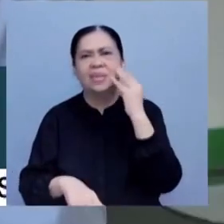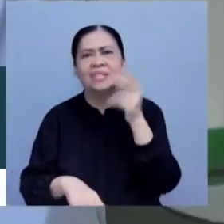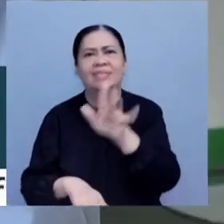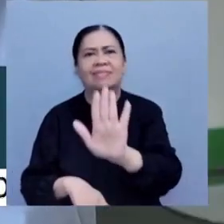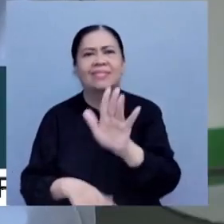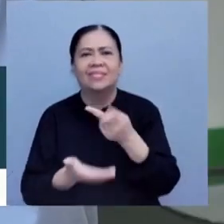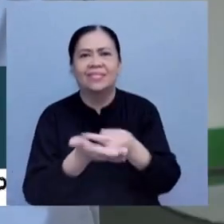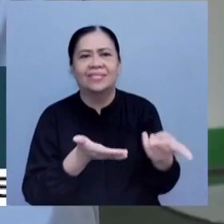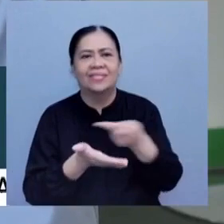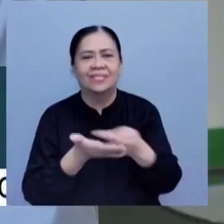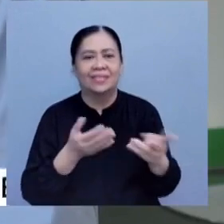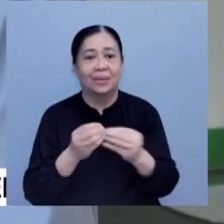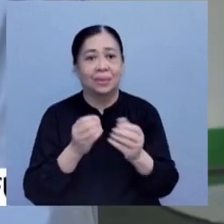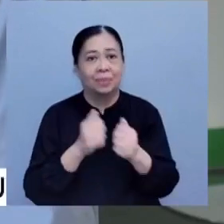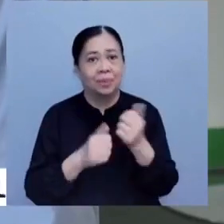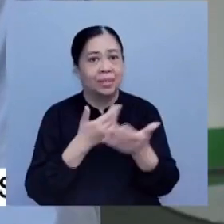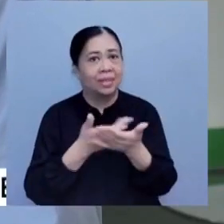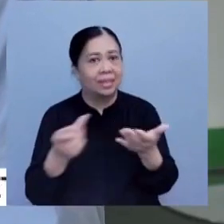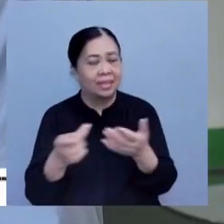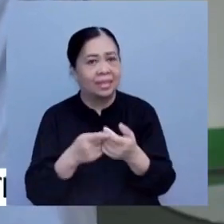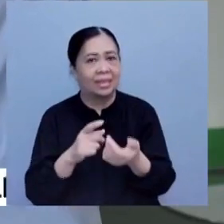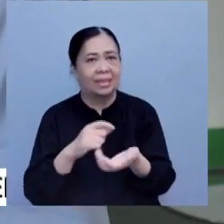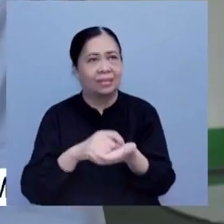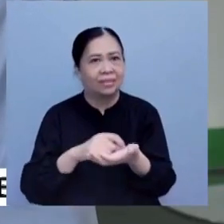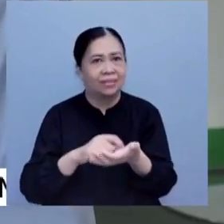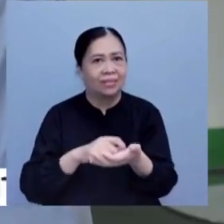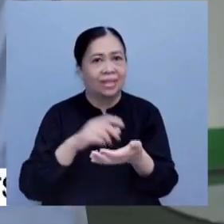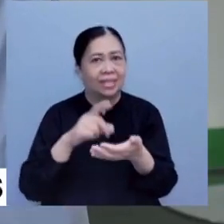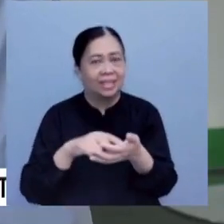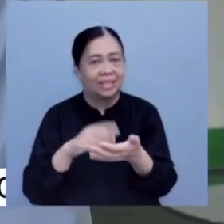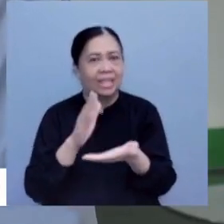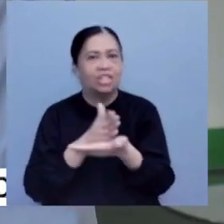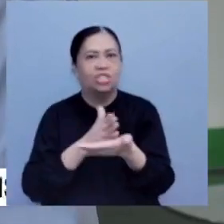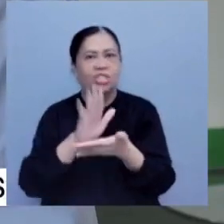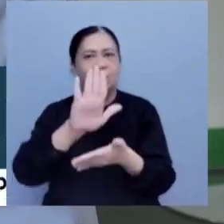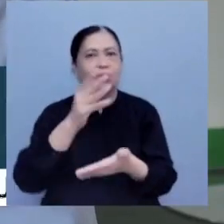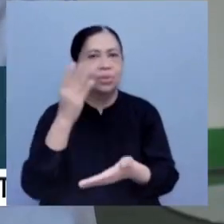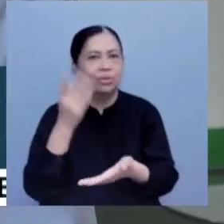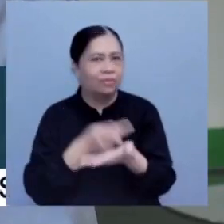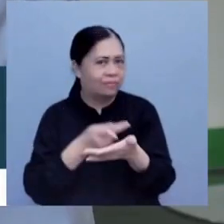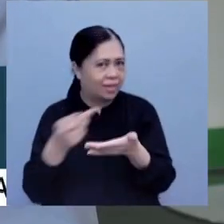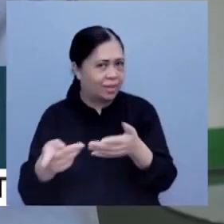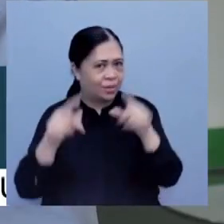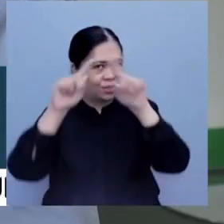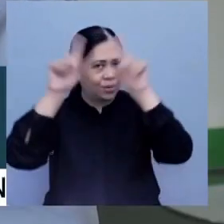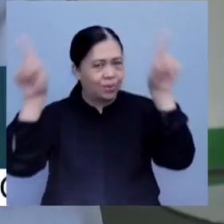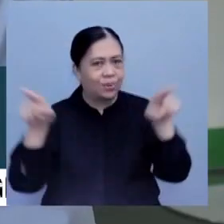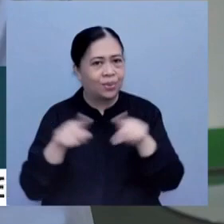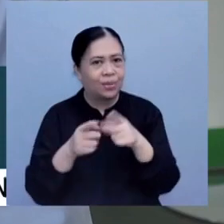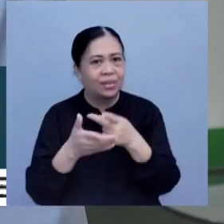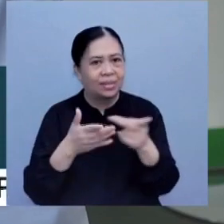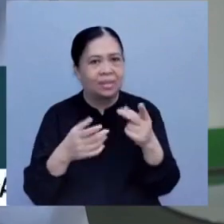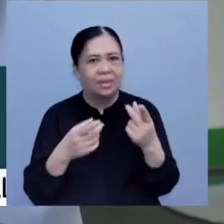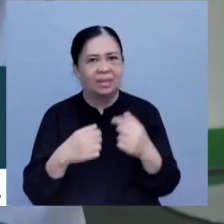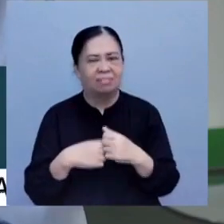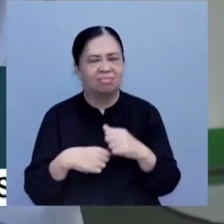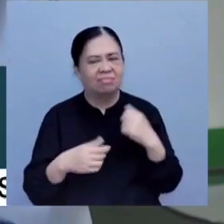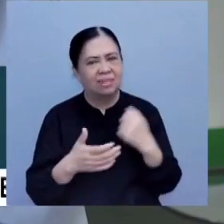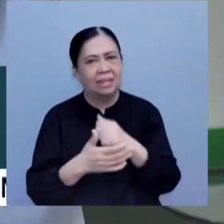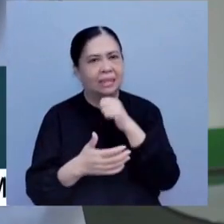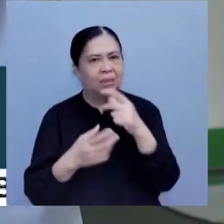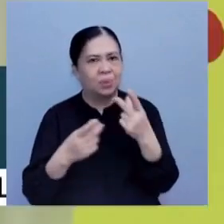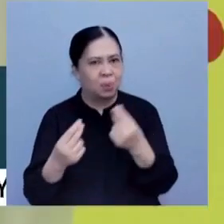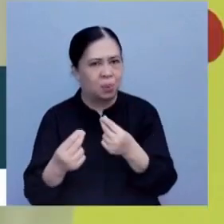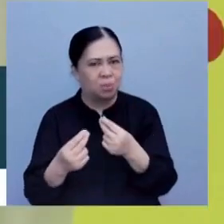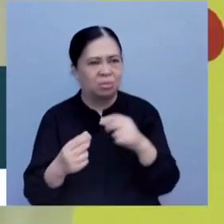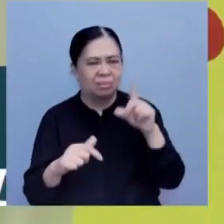Most of the things that people write on the share your failure wall are things that they didn't do, as opposed to things